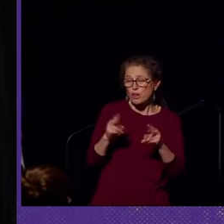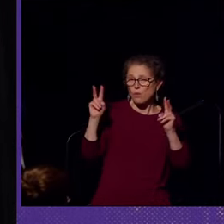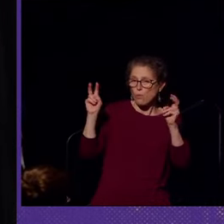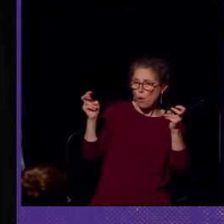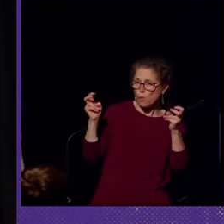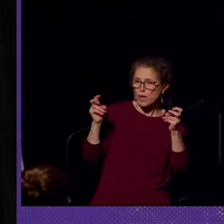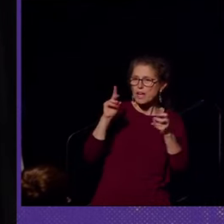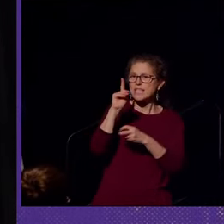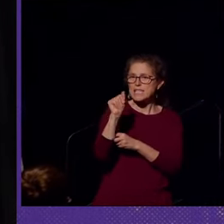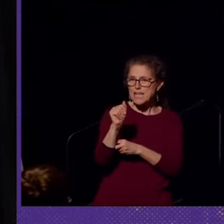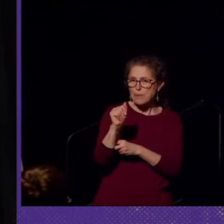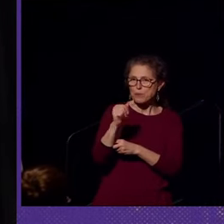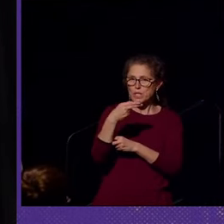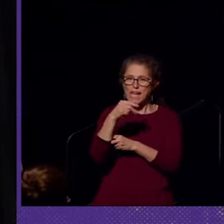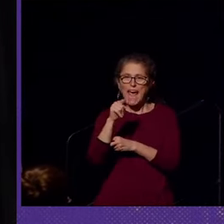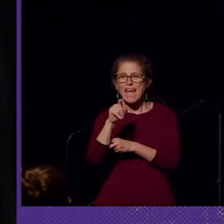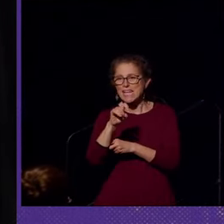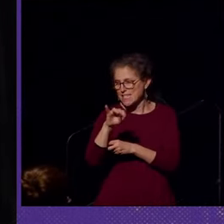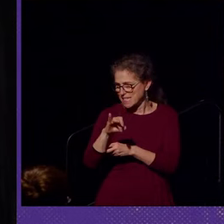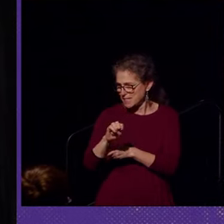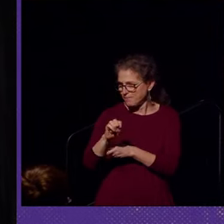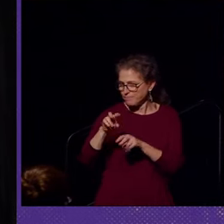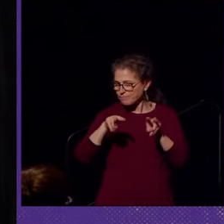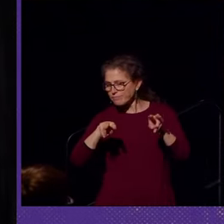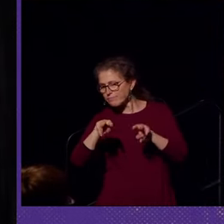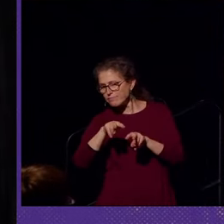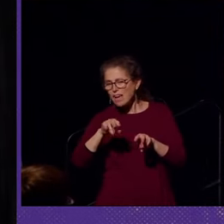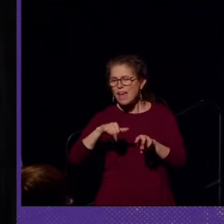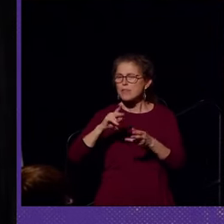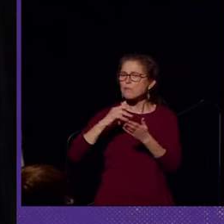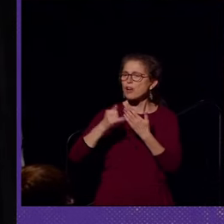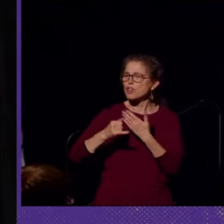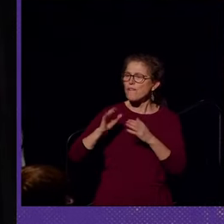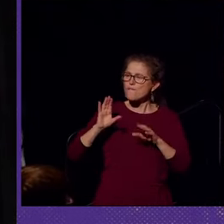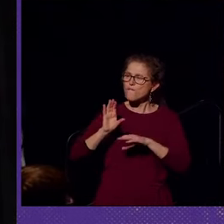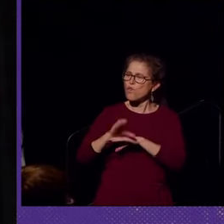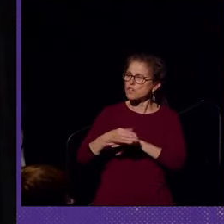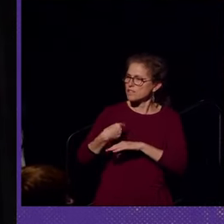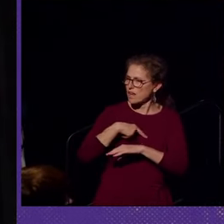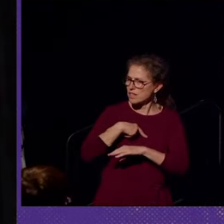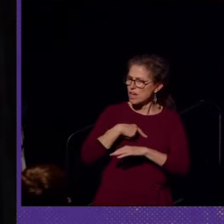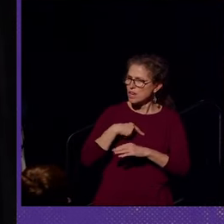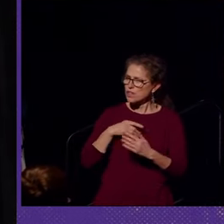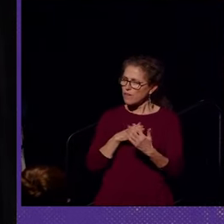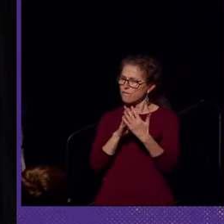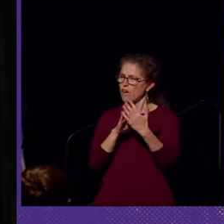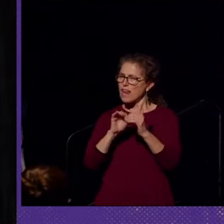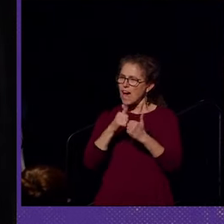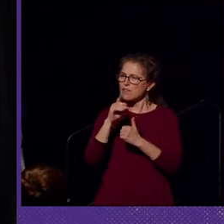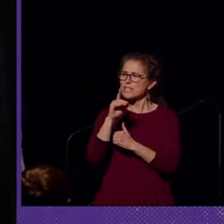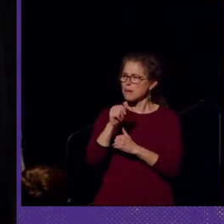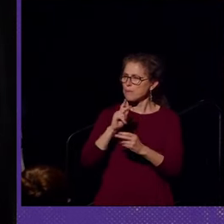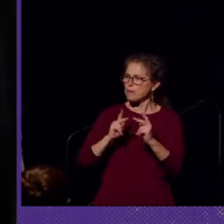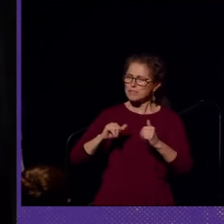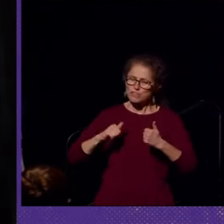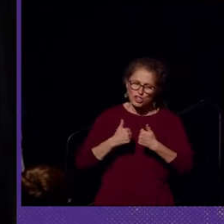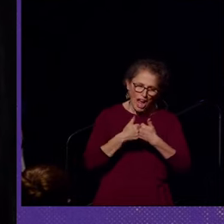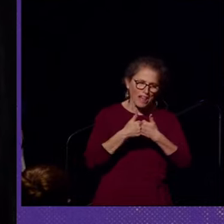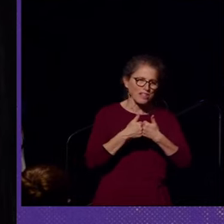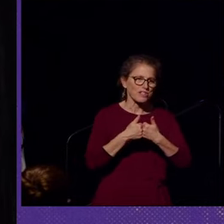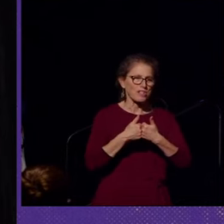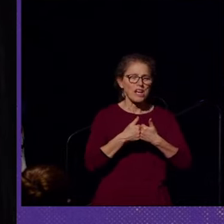quote, the disabled gaze. This project forces us to confront how disabled people challenged